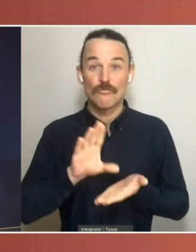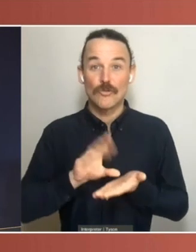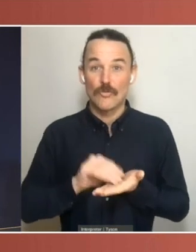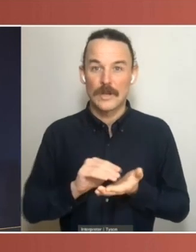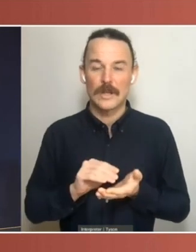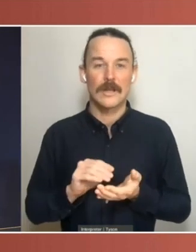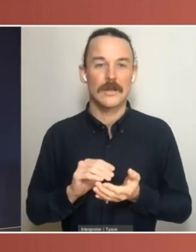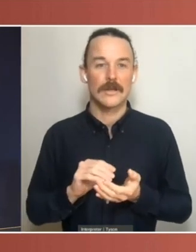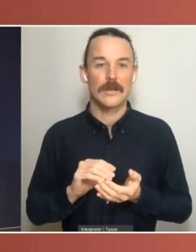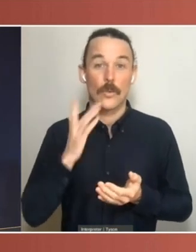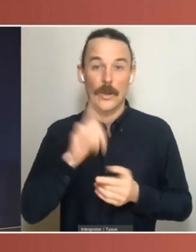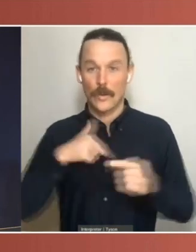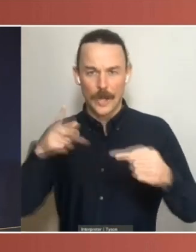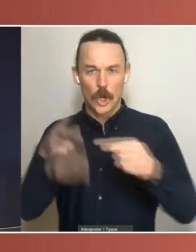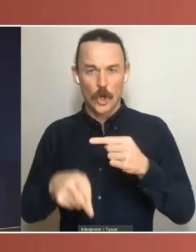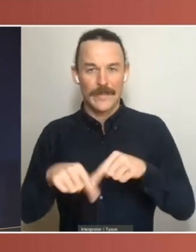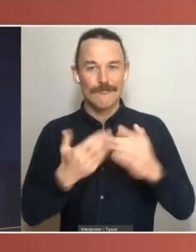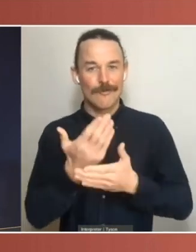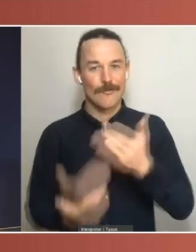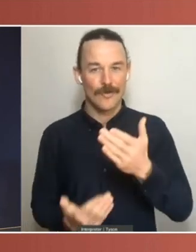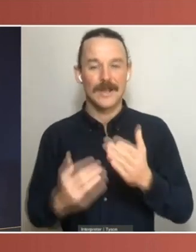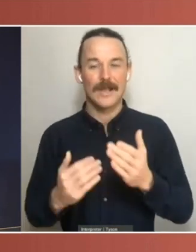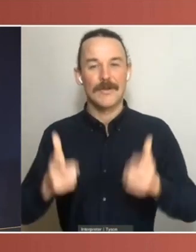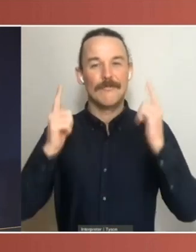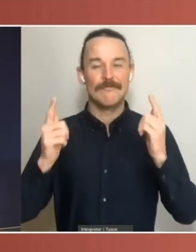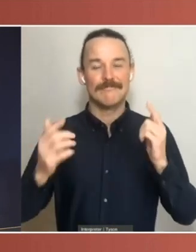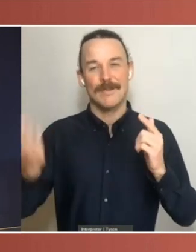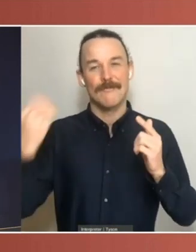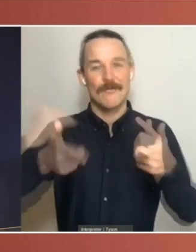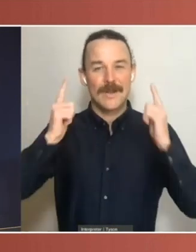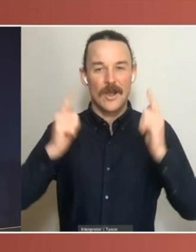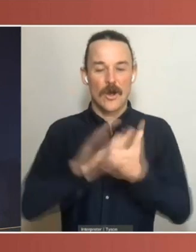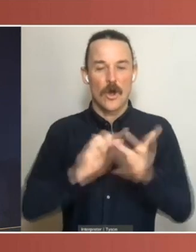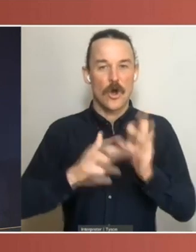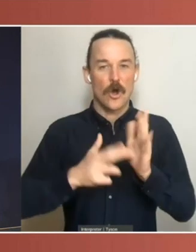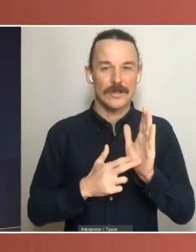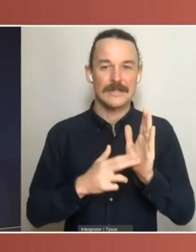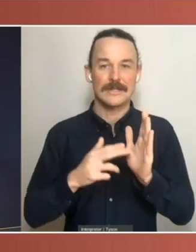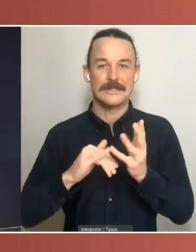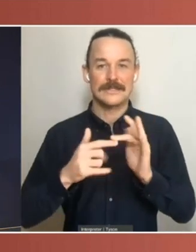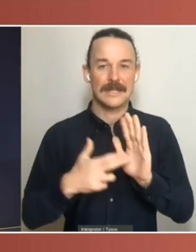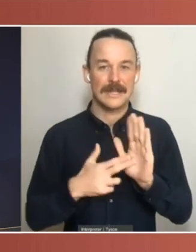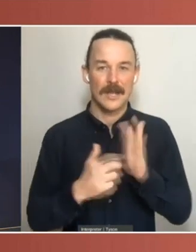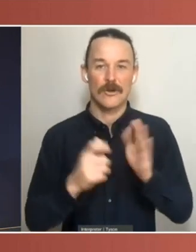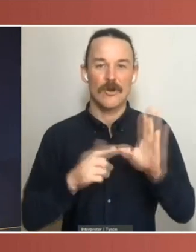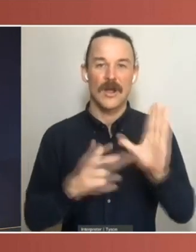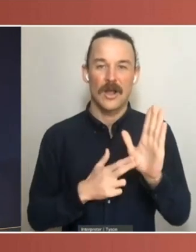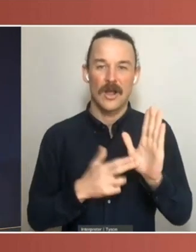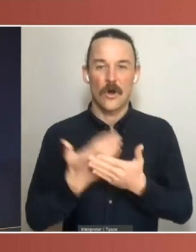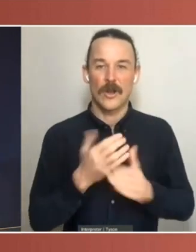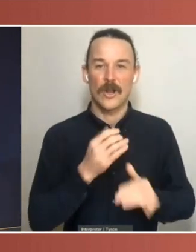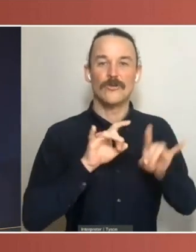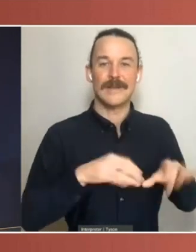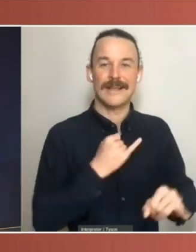President, the Honourable Senator Ryan, on the Australian Institute's website. I'd encourage you to view that. There's some great perspectives